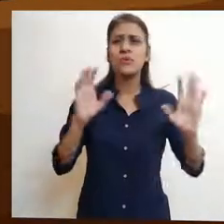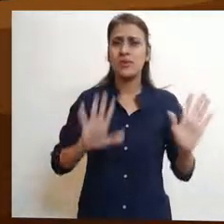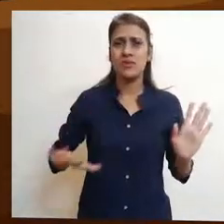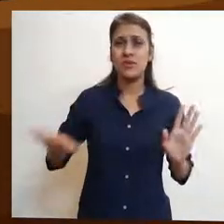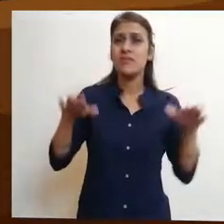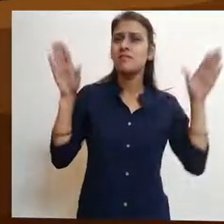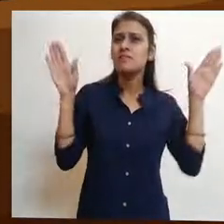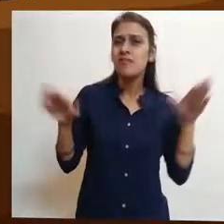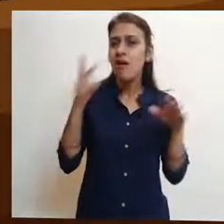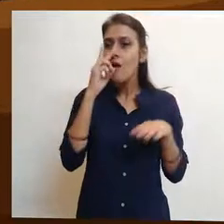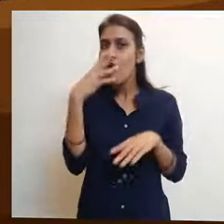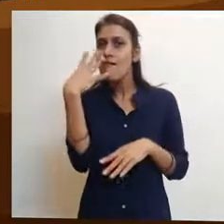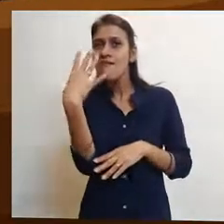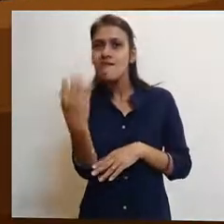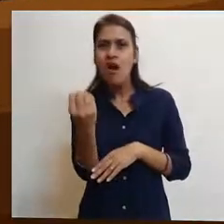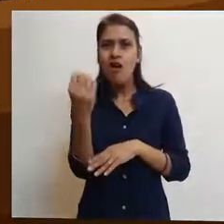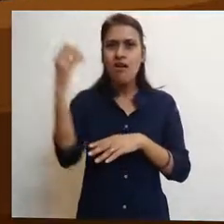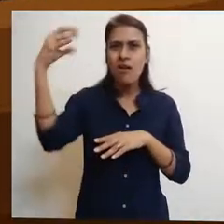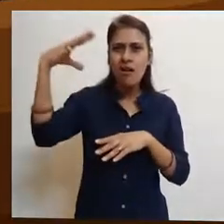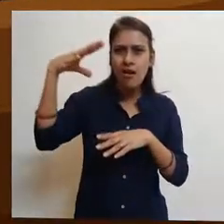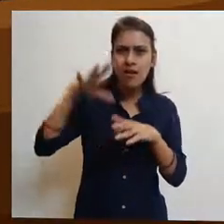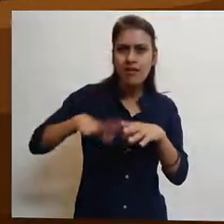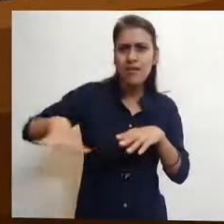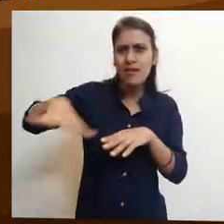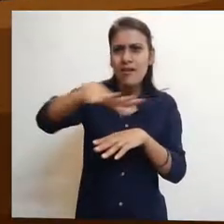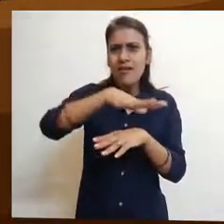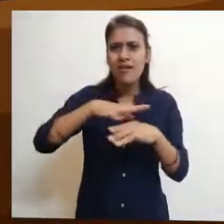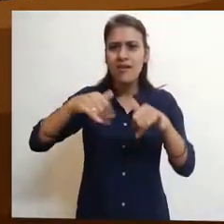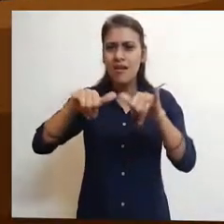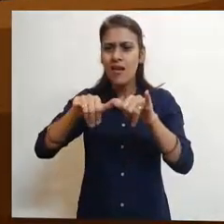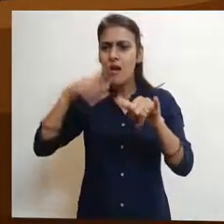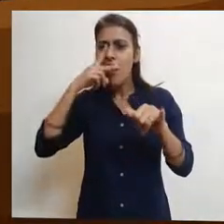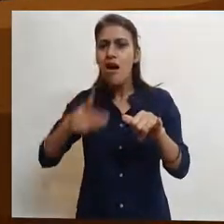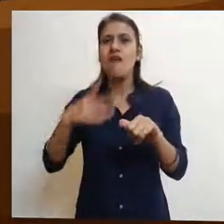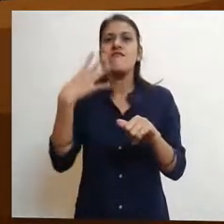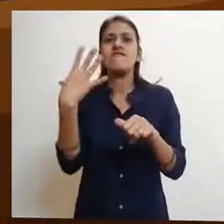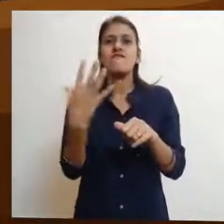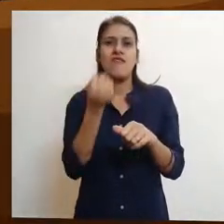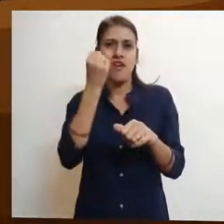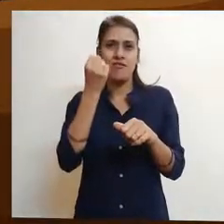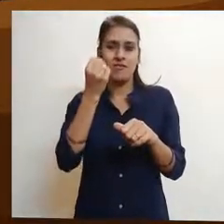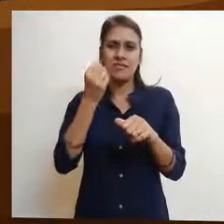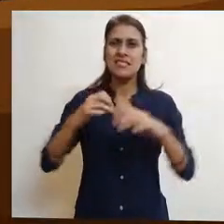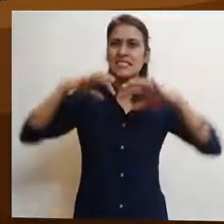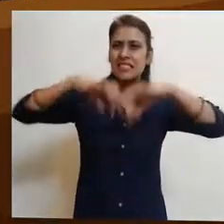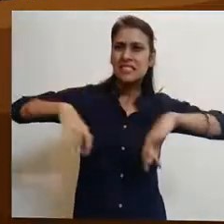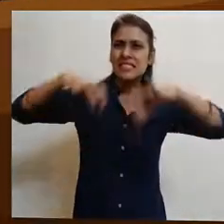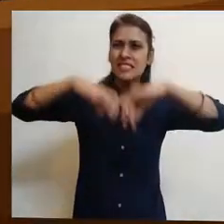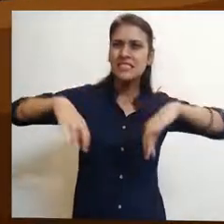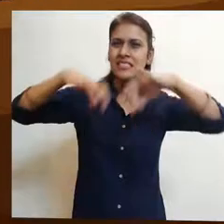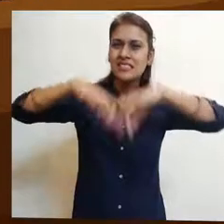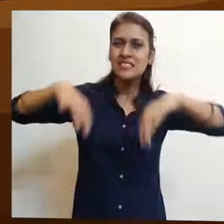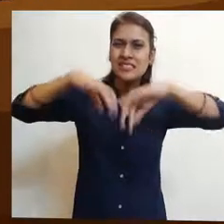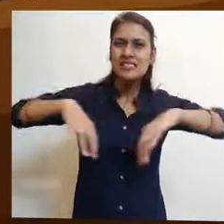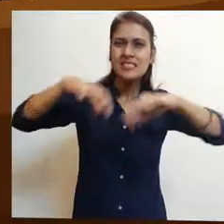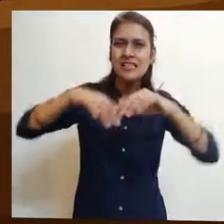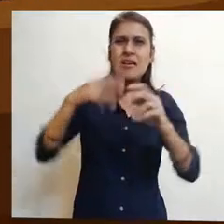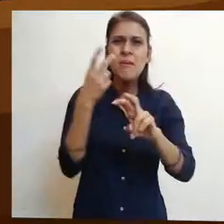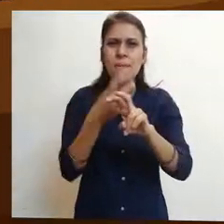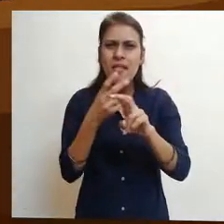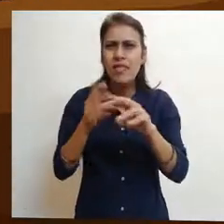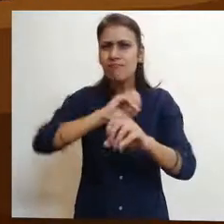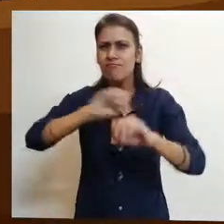The bird discovered a shallow depression in the ground. Using her claws to remove the stones and loosen up the packed earth,